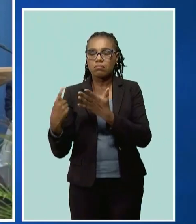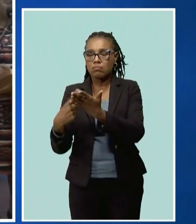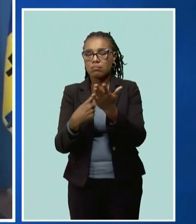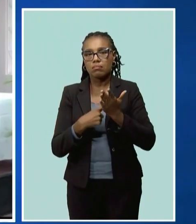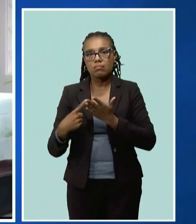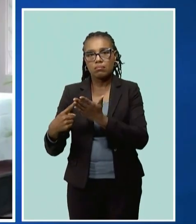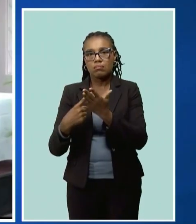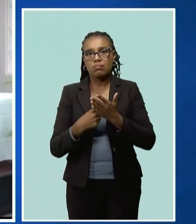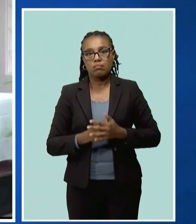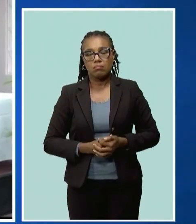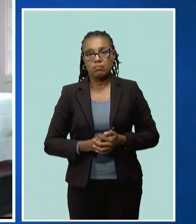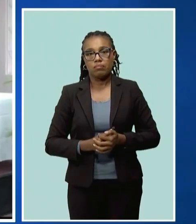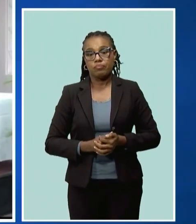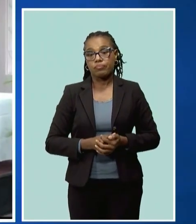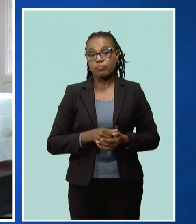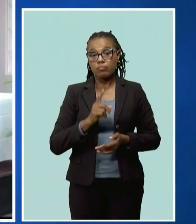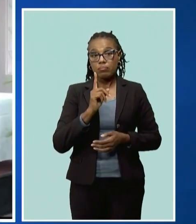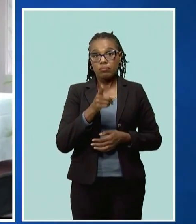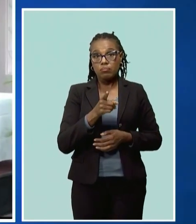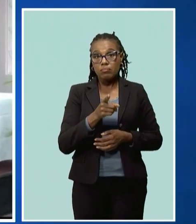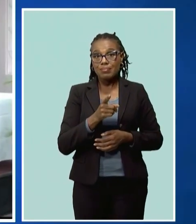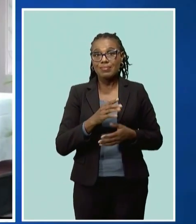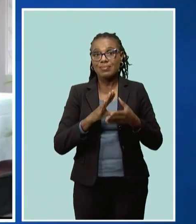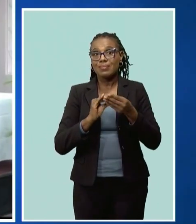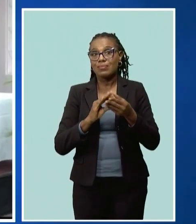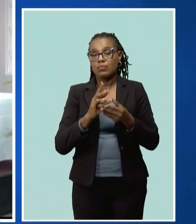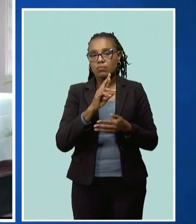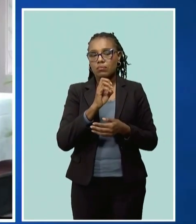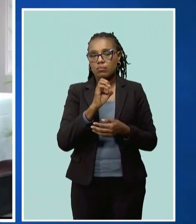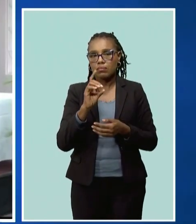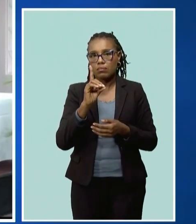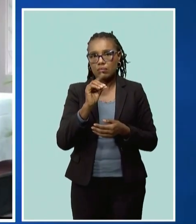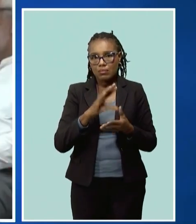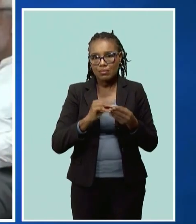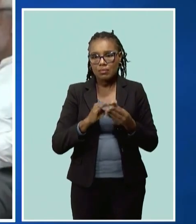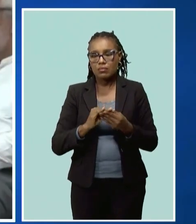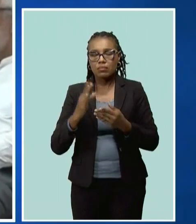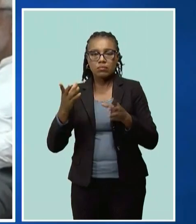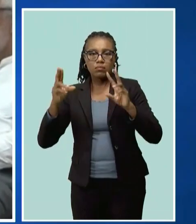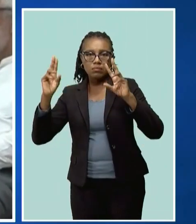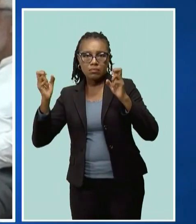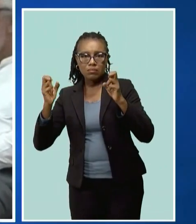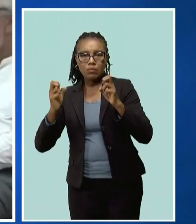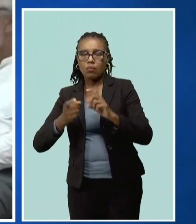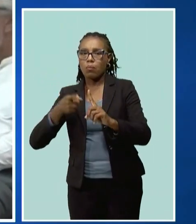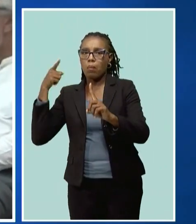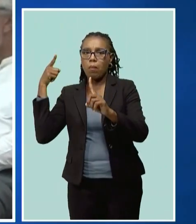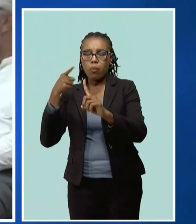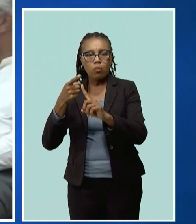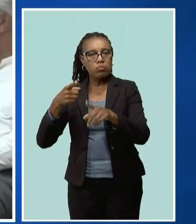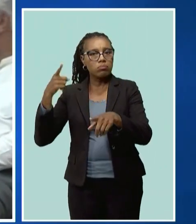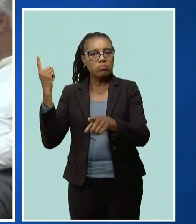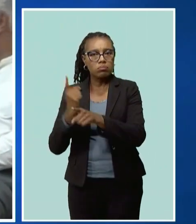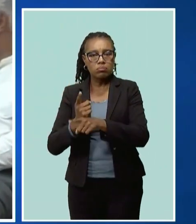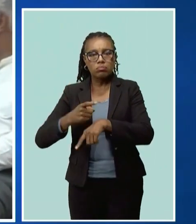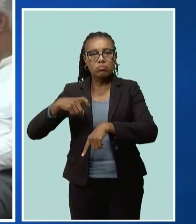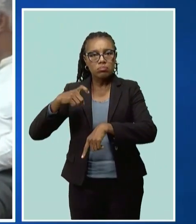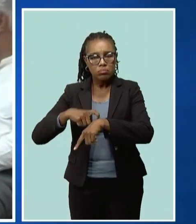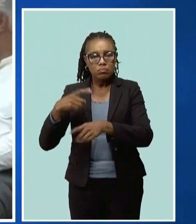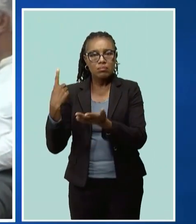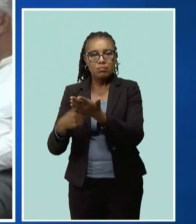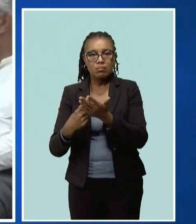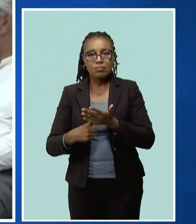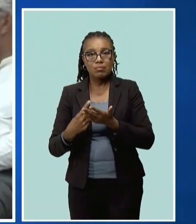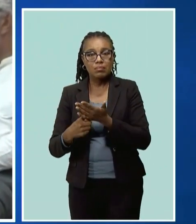Anne Reid of the Barbados Private Sector Agency says the theme is on point, given circumstances faced today, and with life